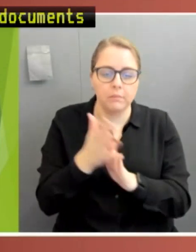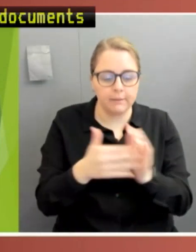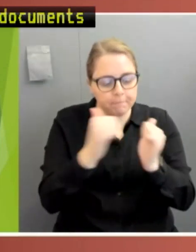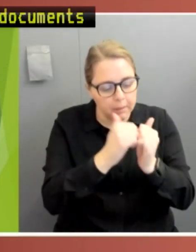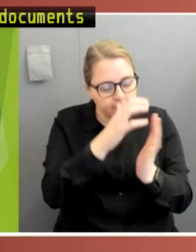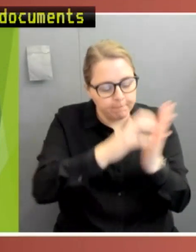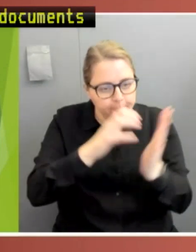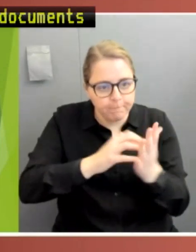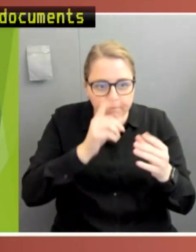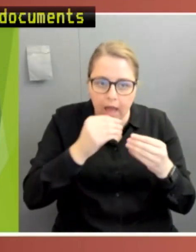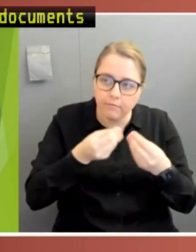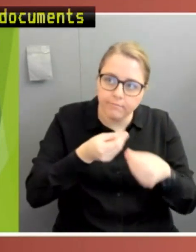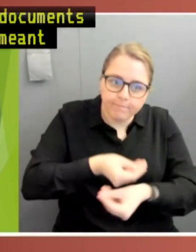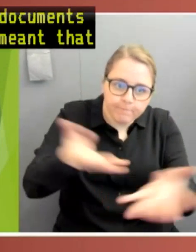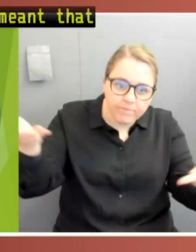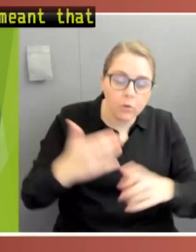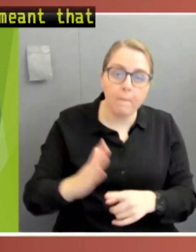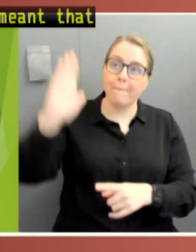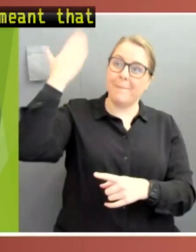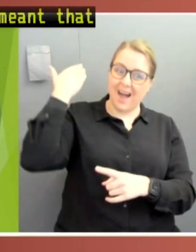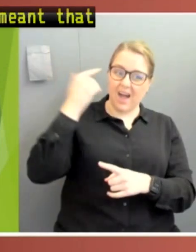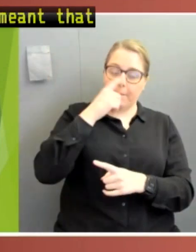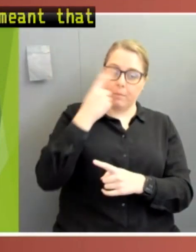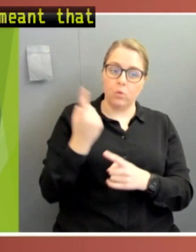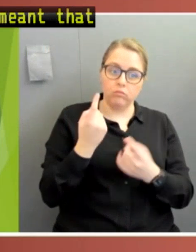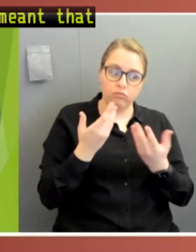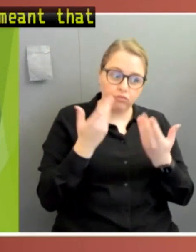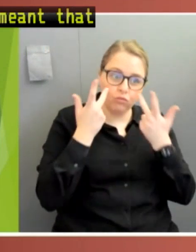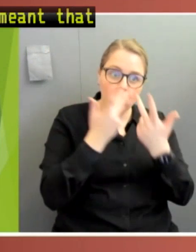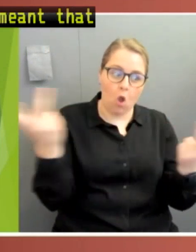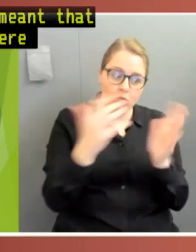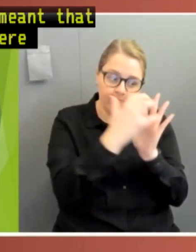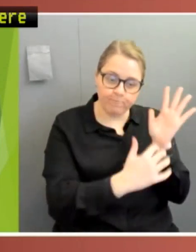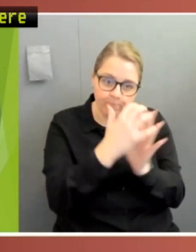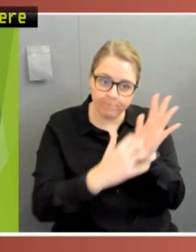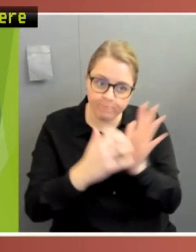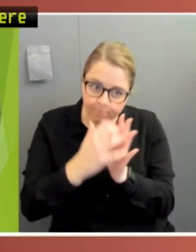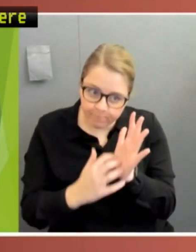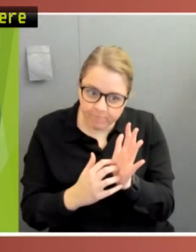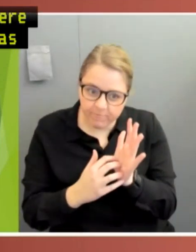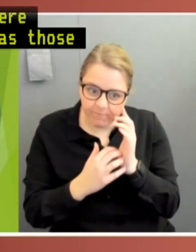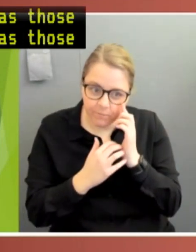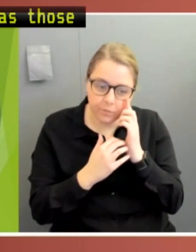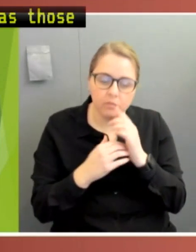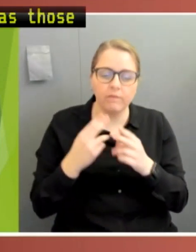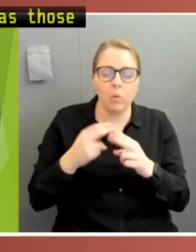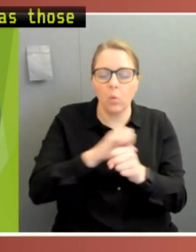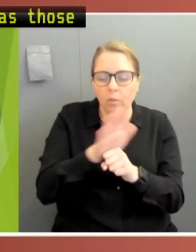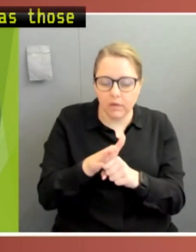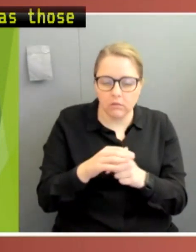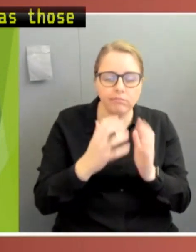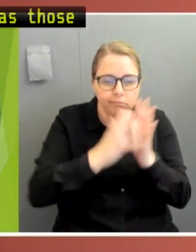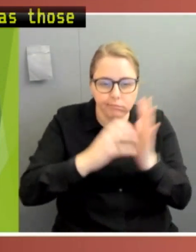documents that were previously published, such as those by the Australian Health Protection Principle Committee, which related to COVID-19 and its impact,